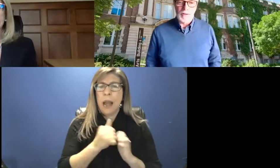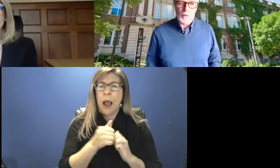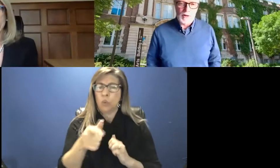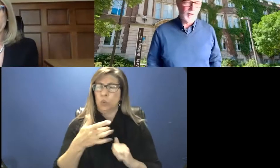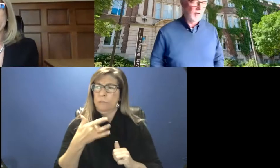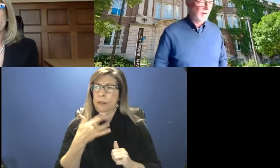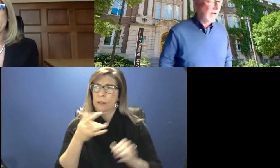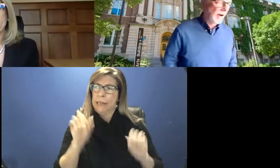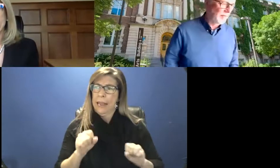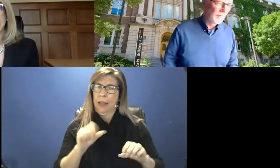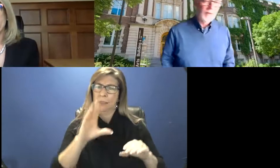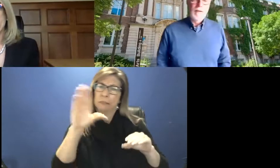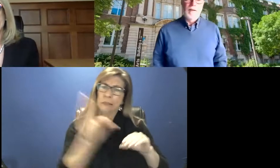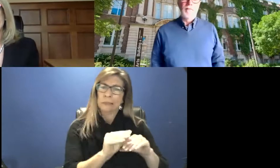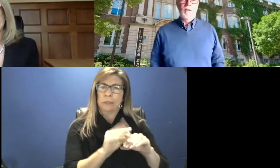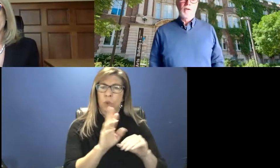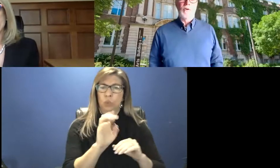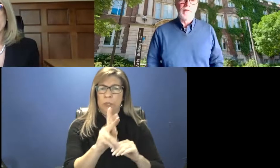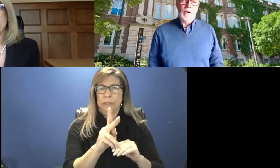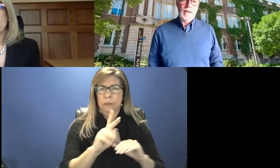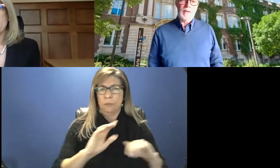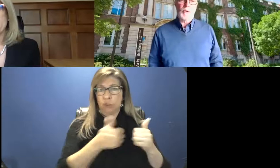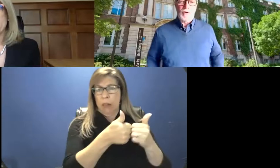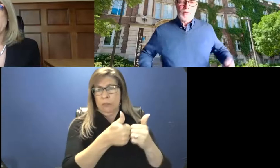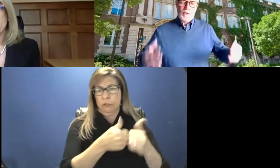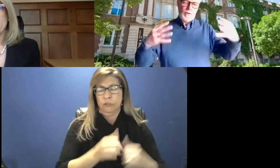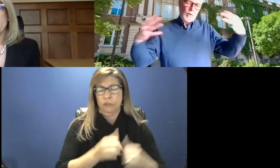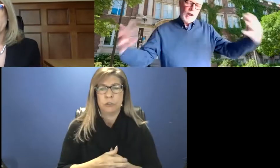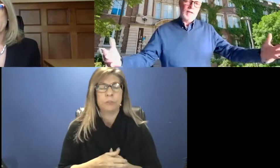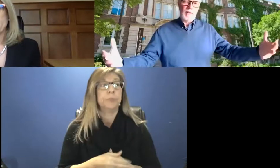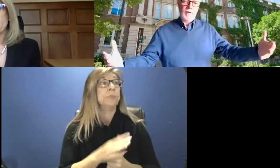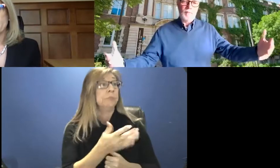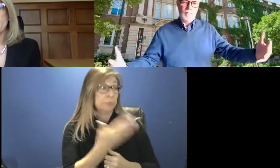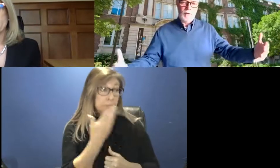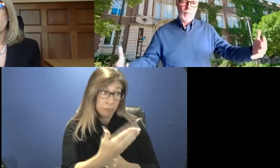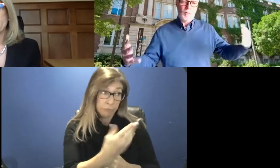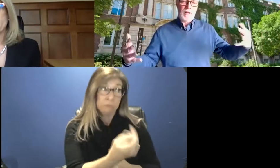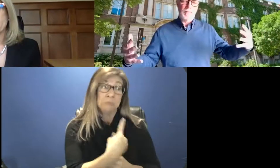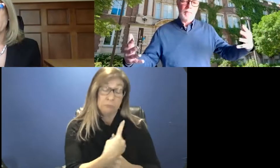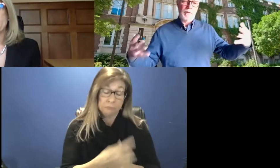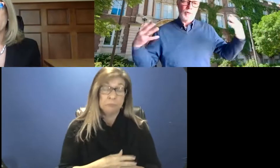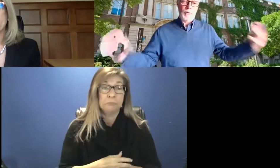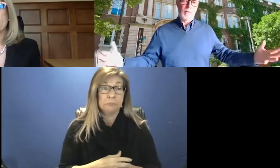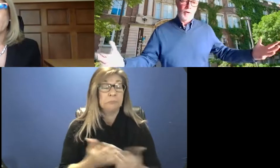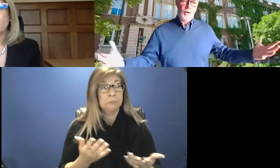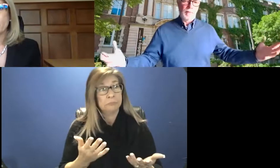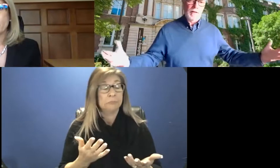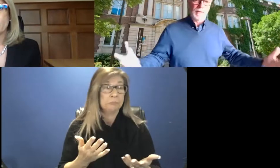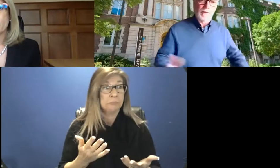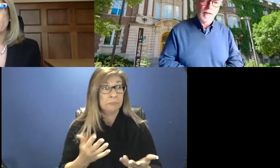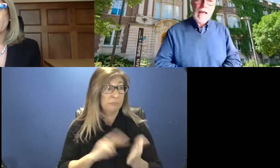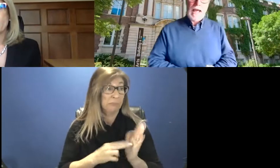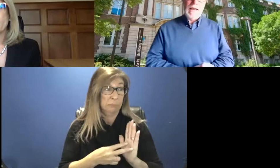great question. Um, so I, so I guess you're, you, you're asking what wakes me up at three in the morning,